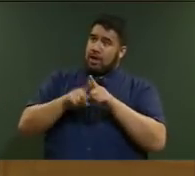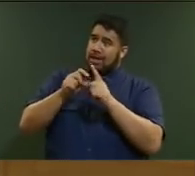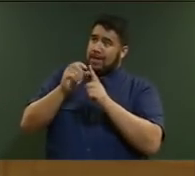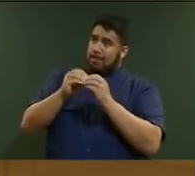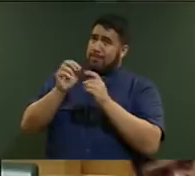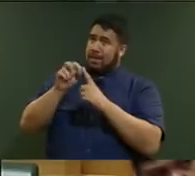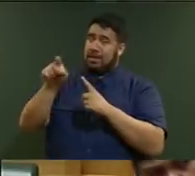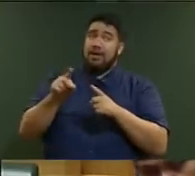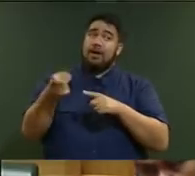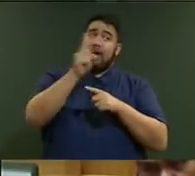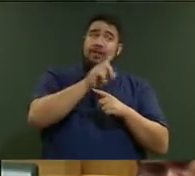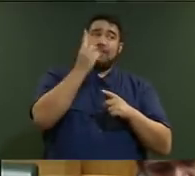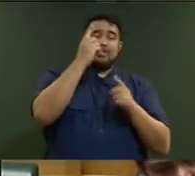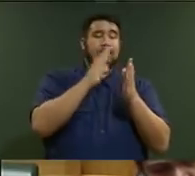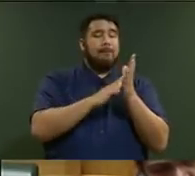Order, order.